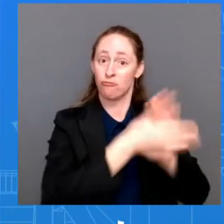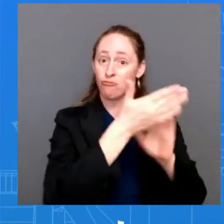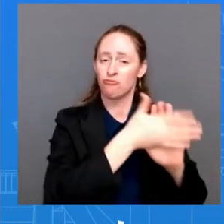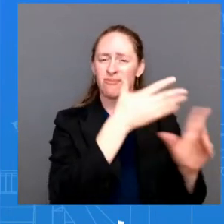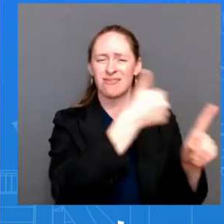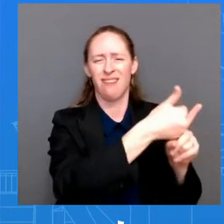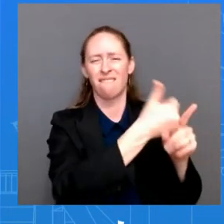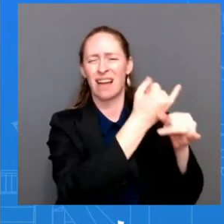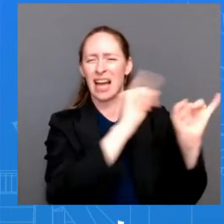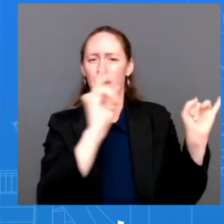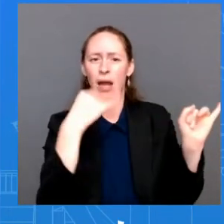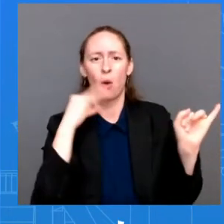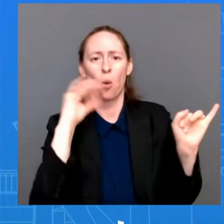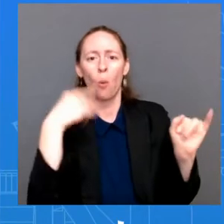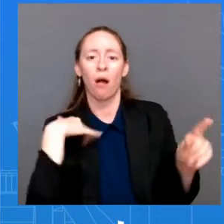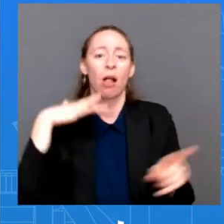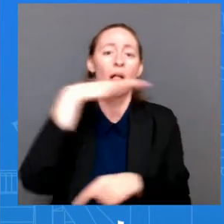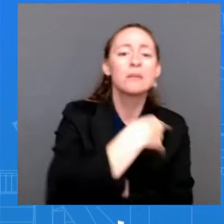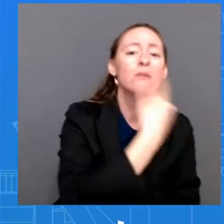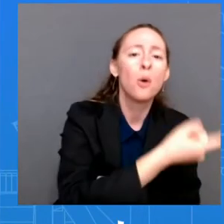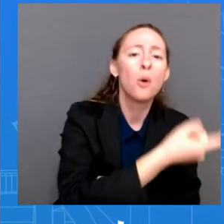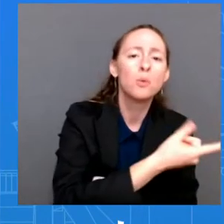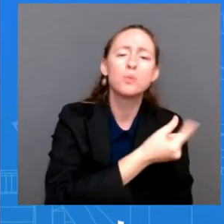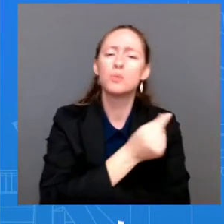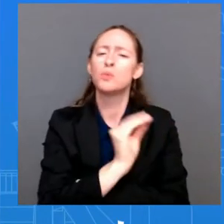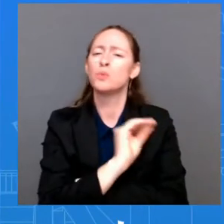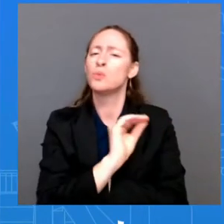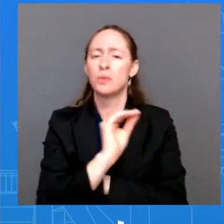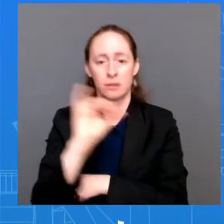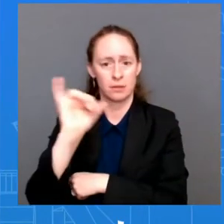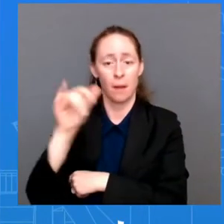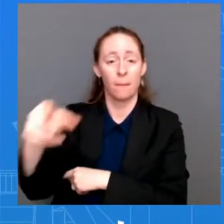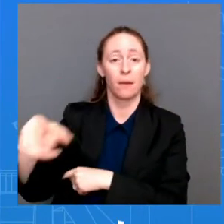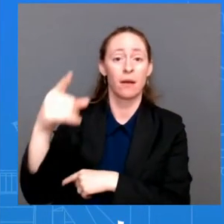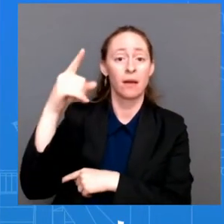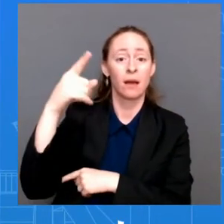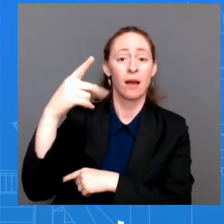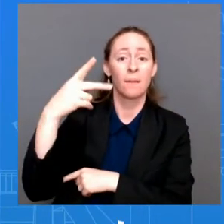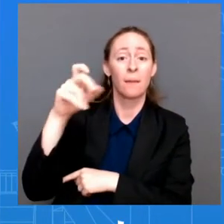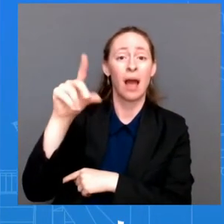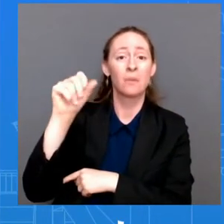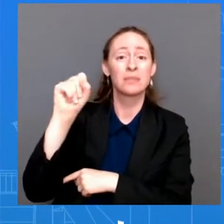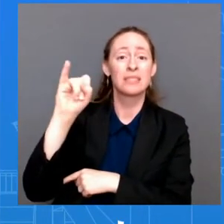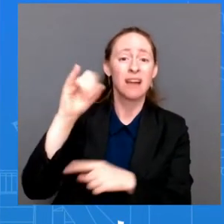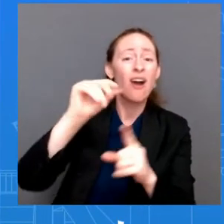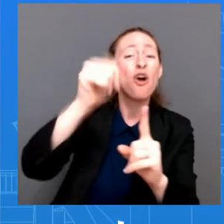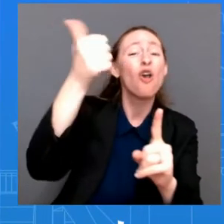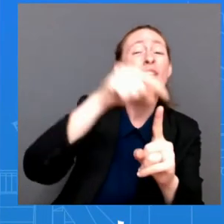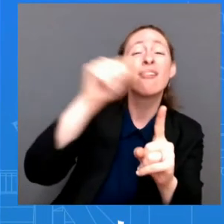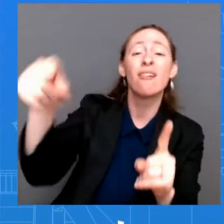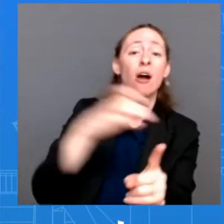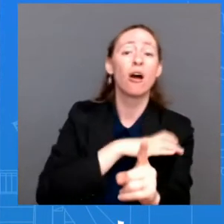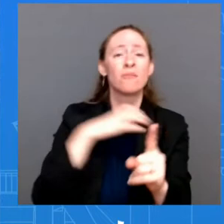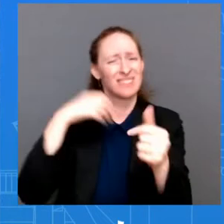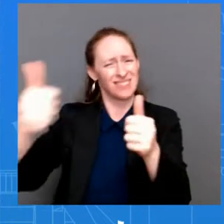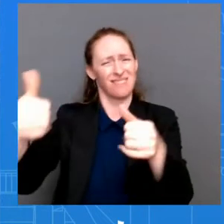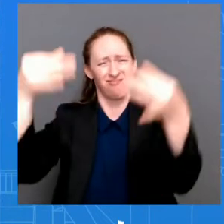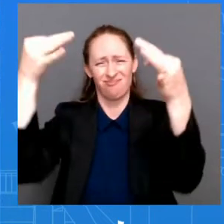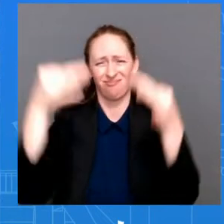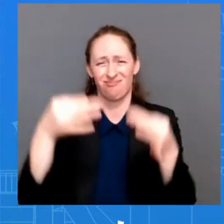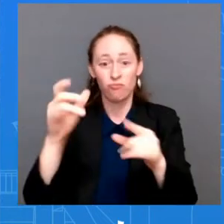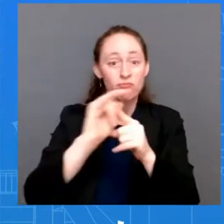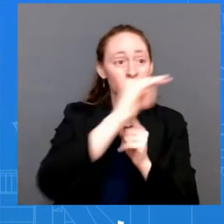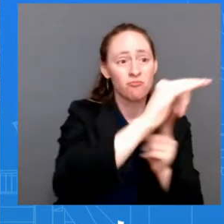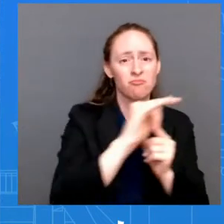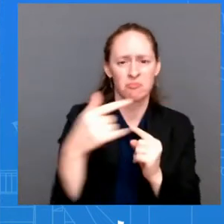makes her own decisions, as other members of Congress do, about their overseas travel. That was made clear. The can I just do one more follow-up?